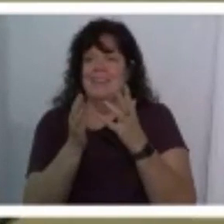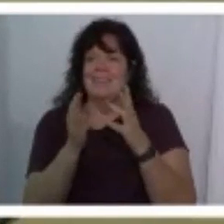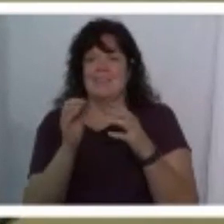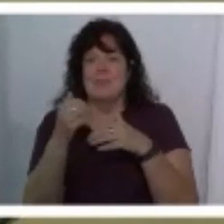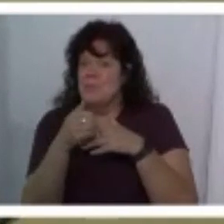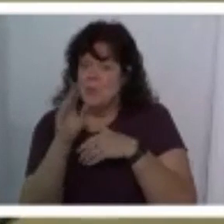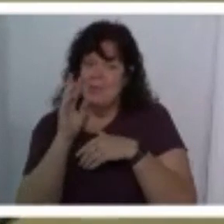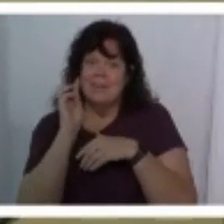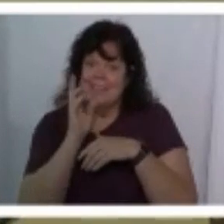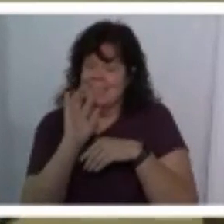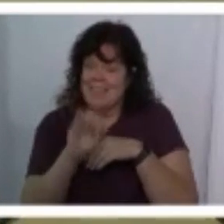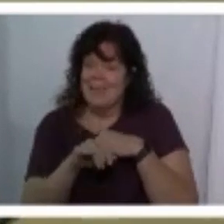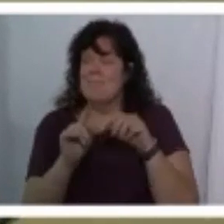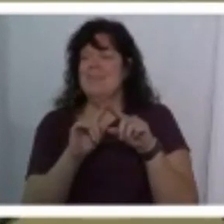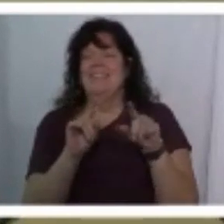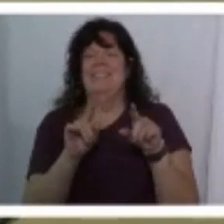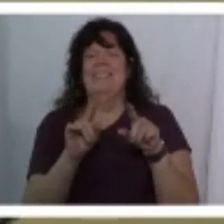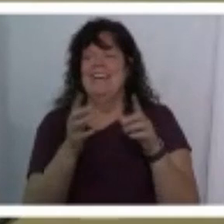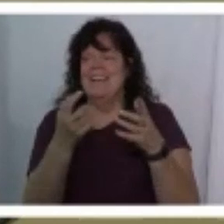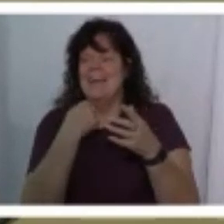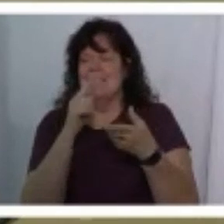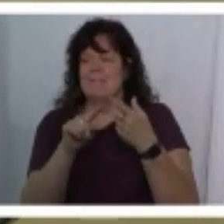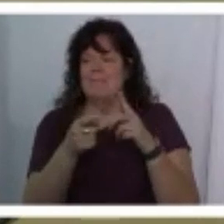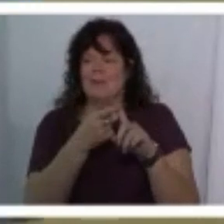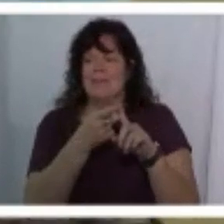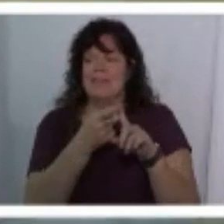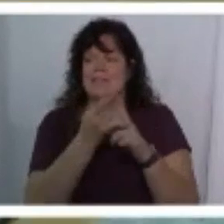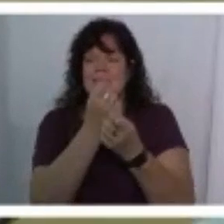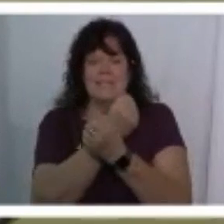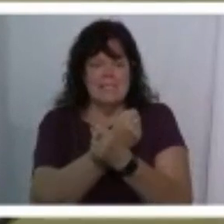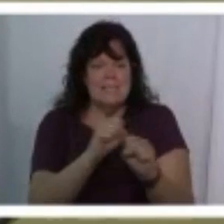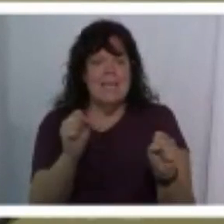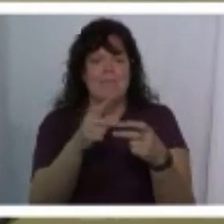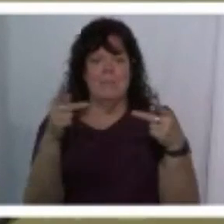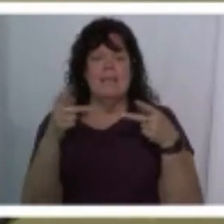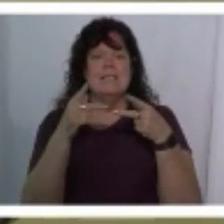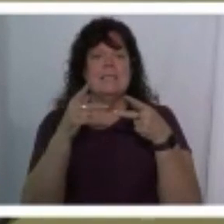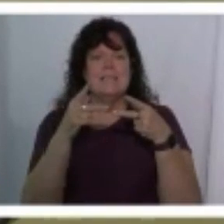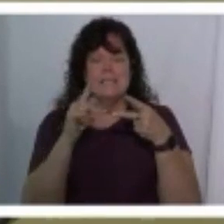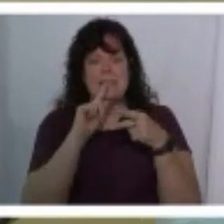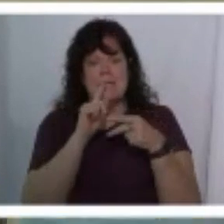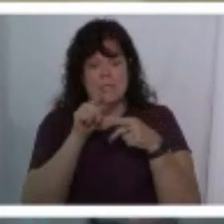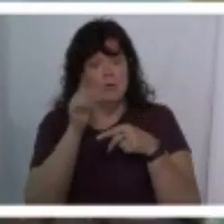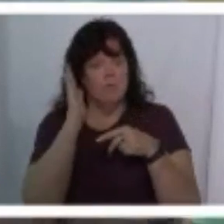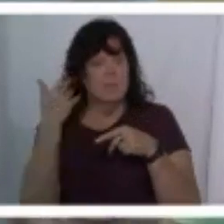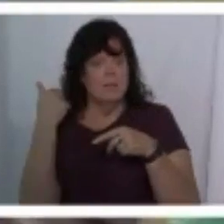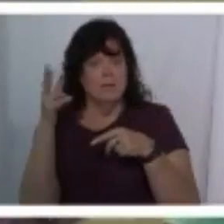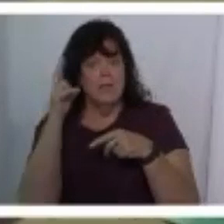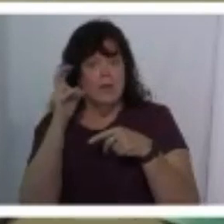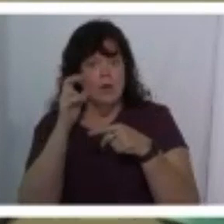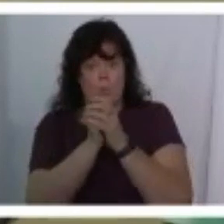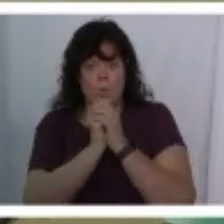and things like that but i just kind of tell my friends like like it's a safe place because that's what it is like you will hear worship's